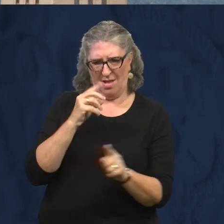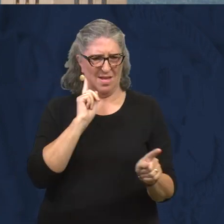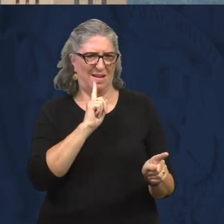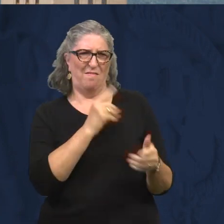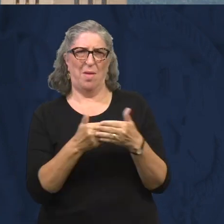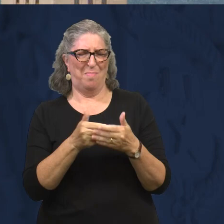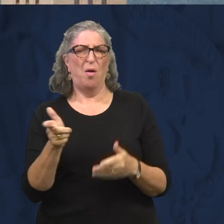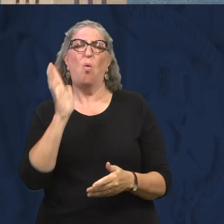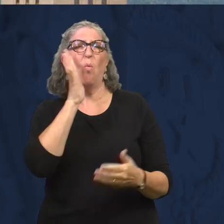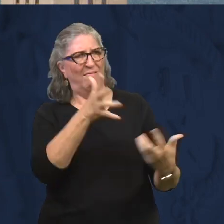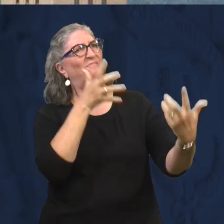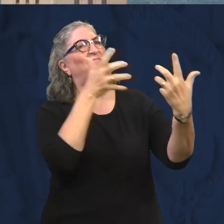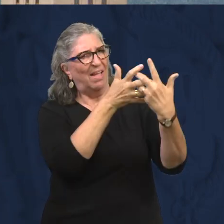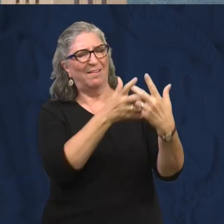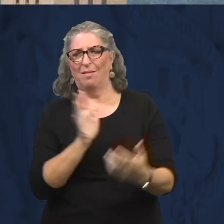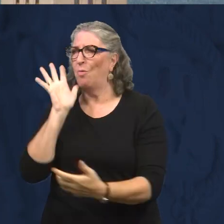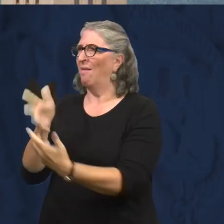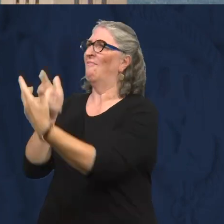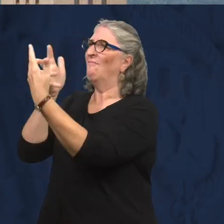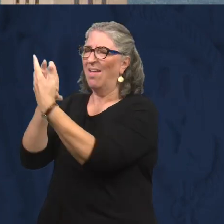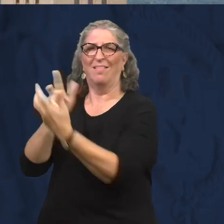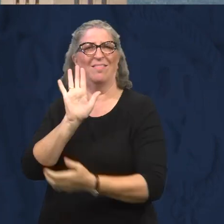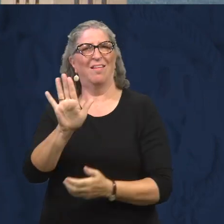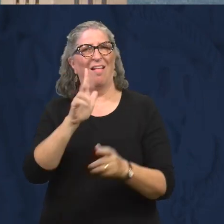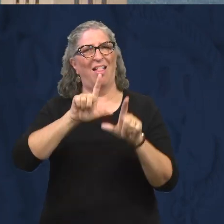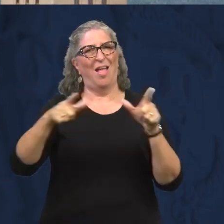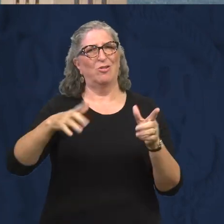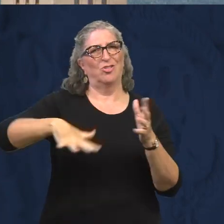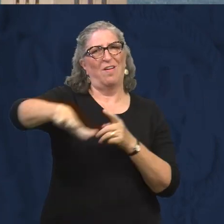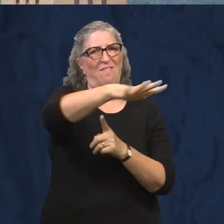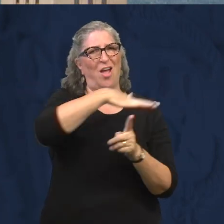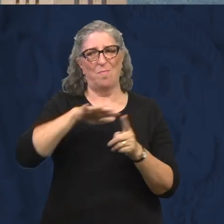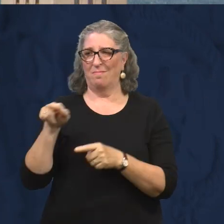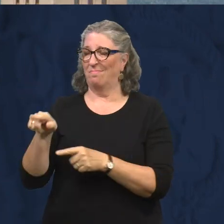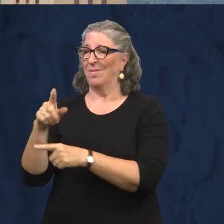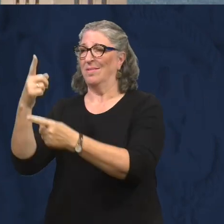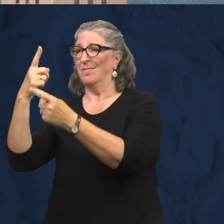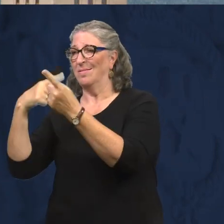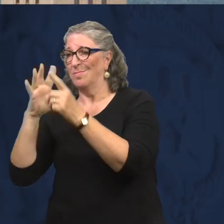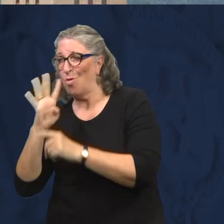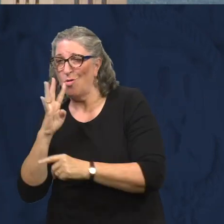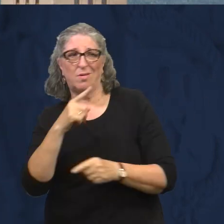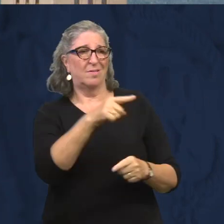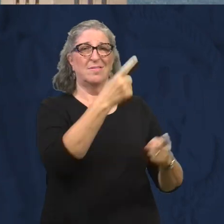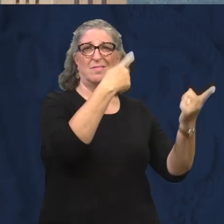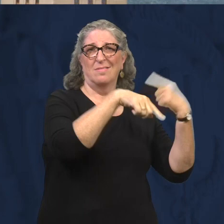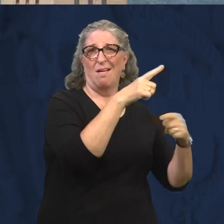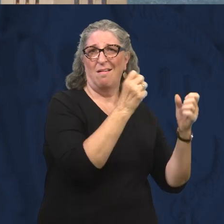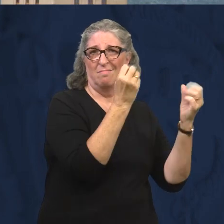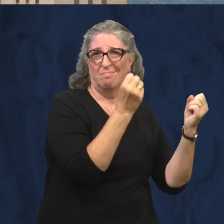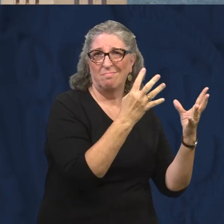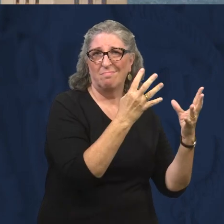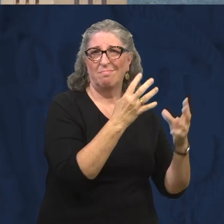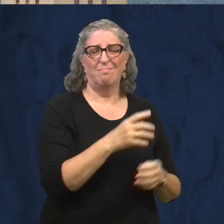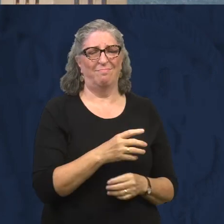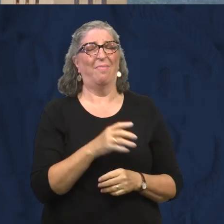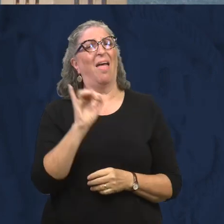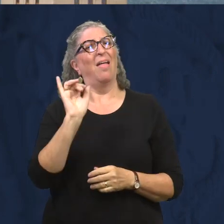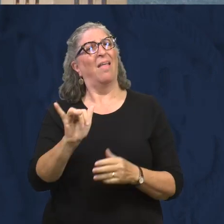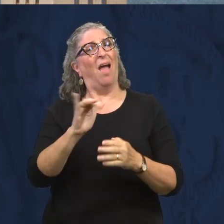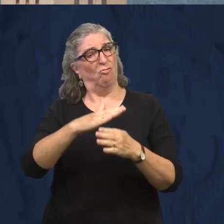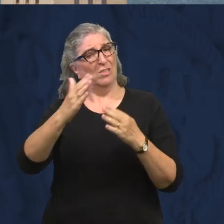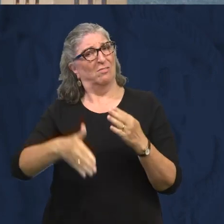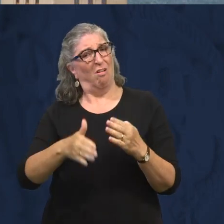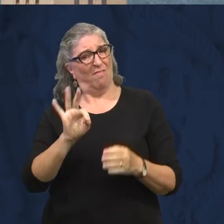adapt to their language environments, whether it is signed or spoken. Importantly, our findings